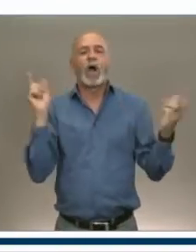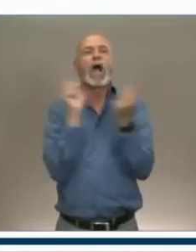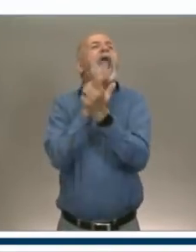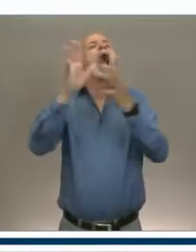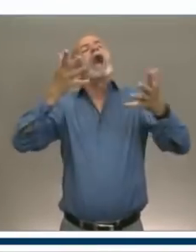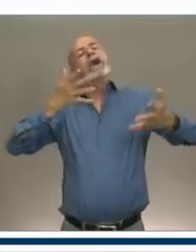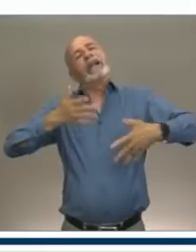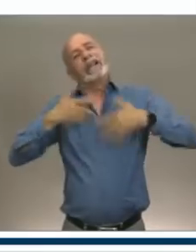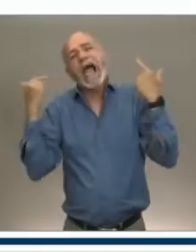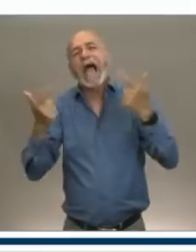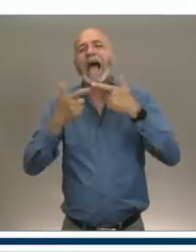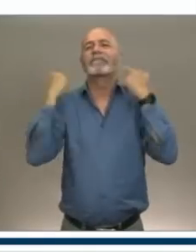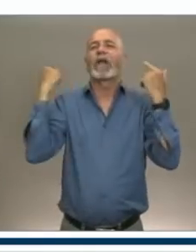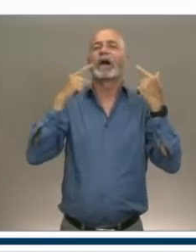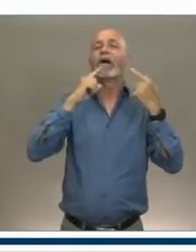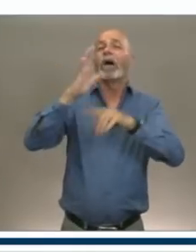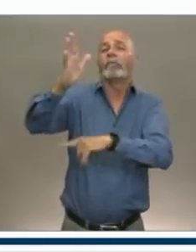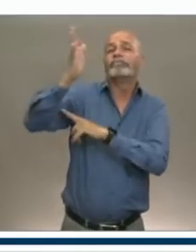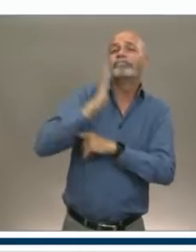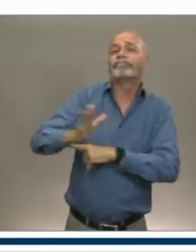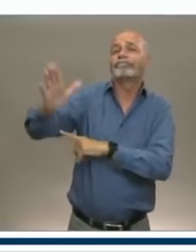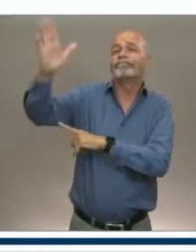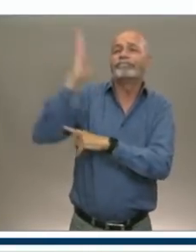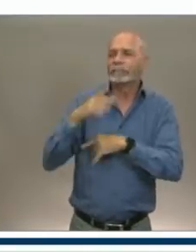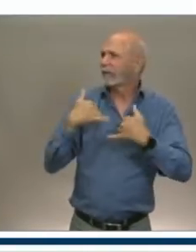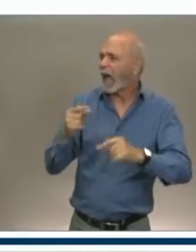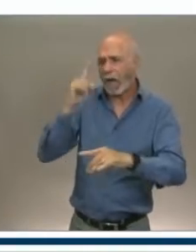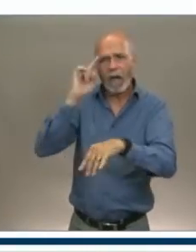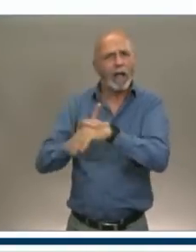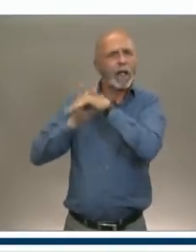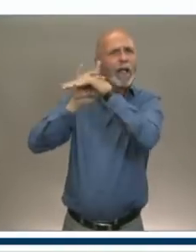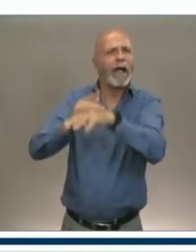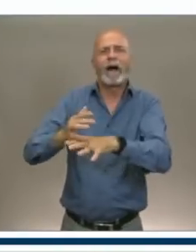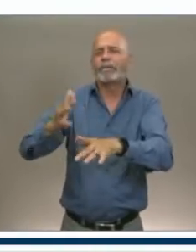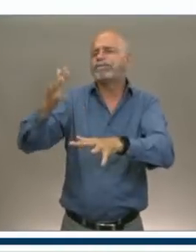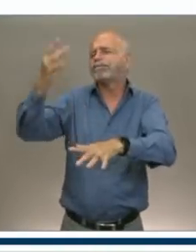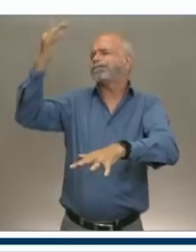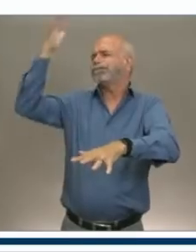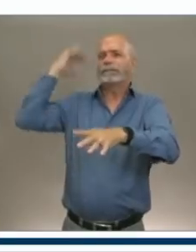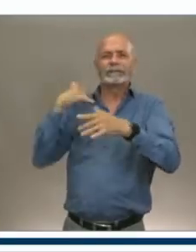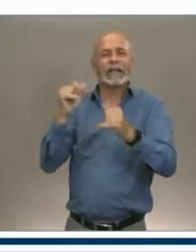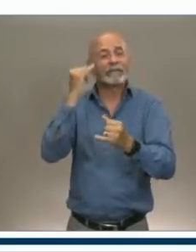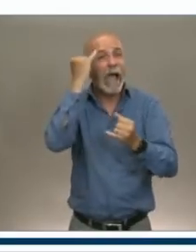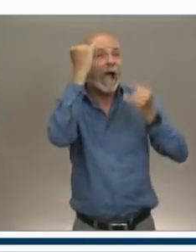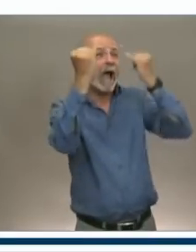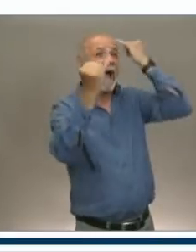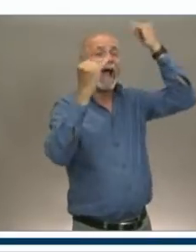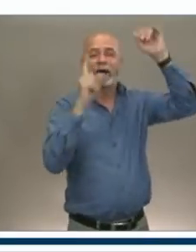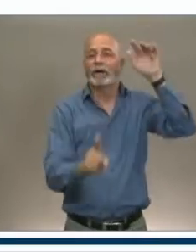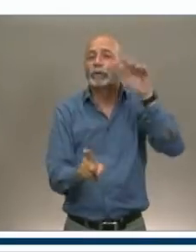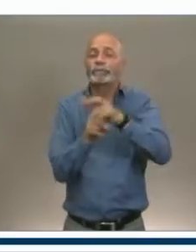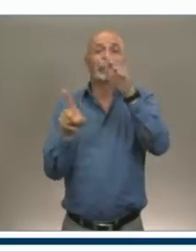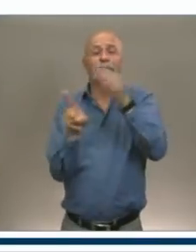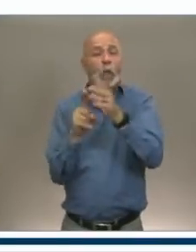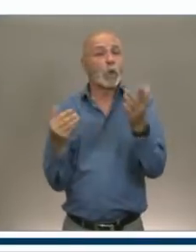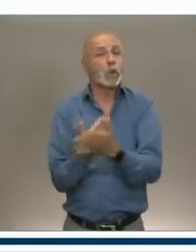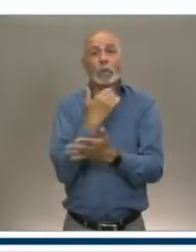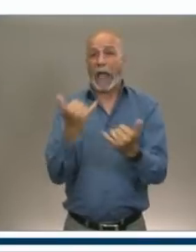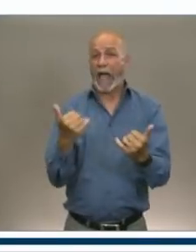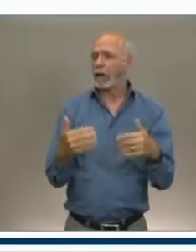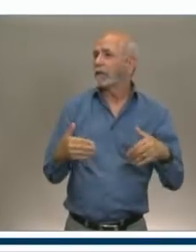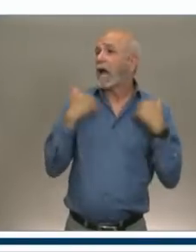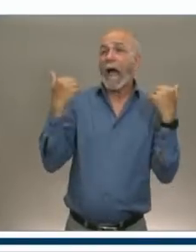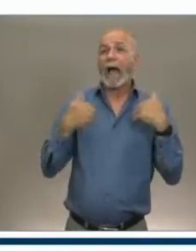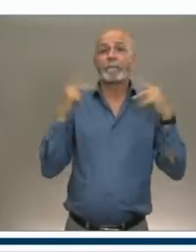old traditions alive and bring new ideas to life. The people who live here, the people who come here,